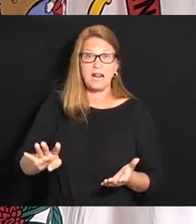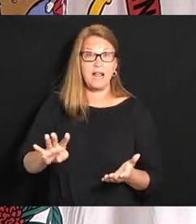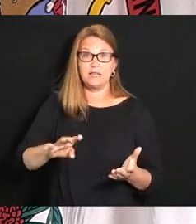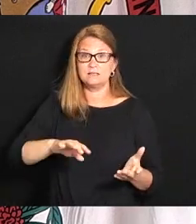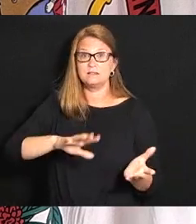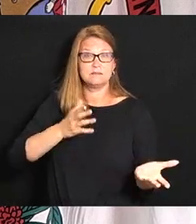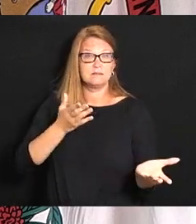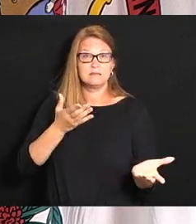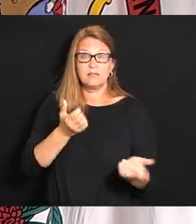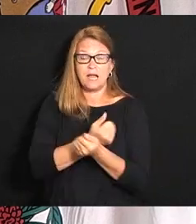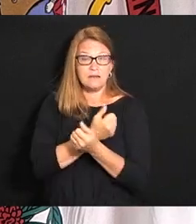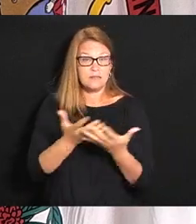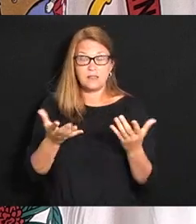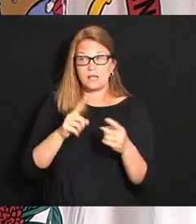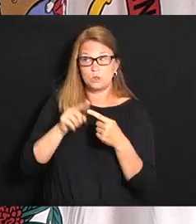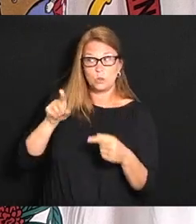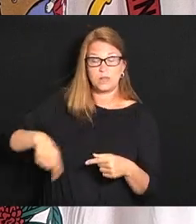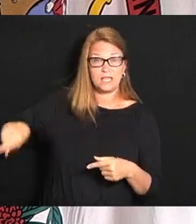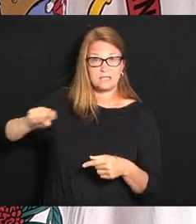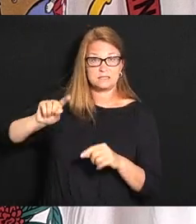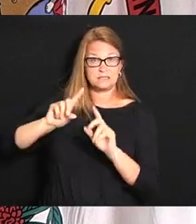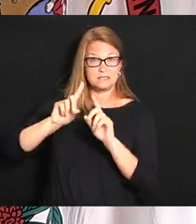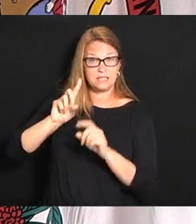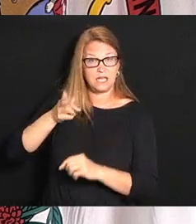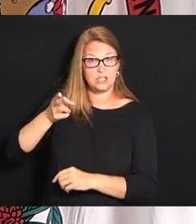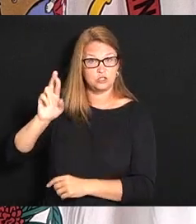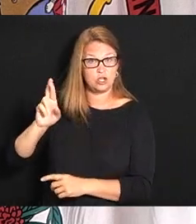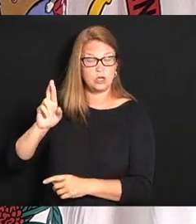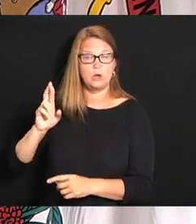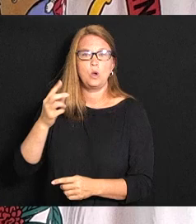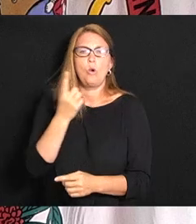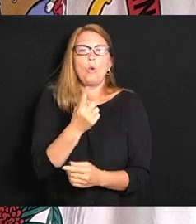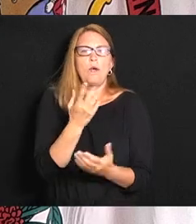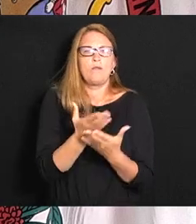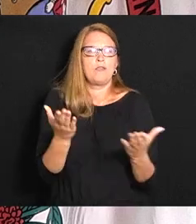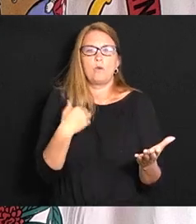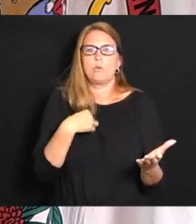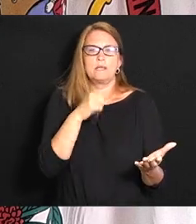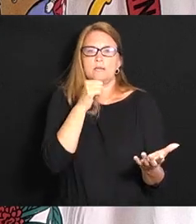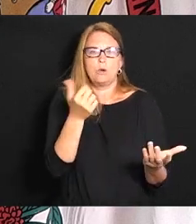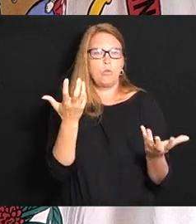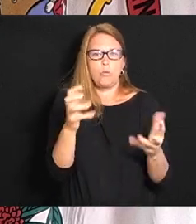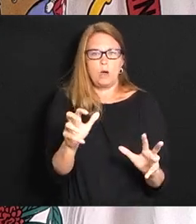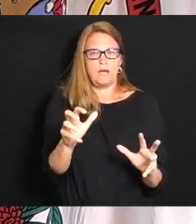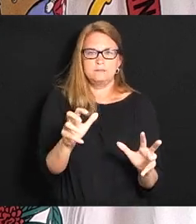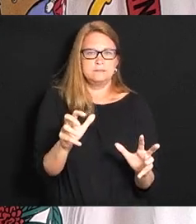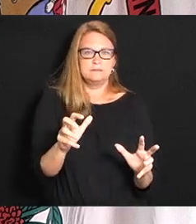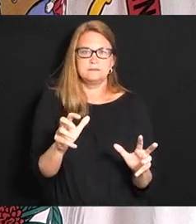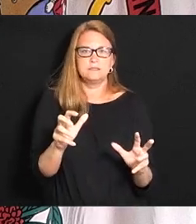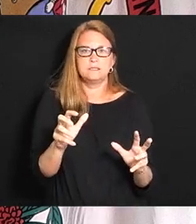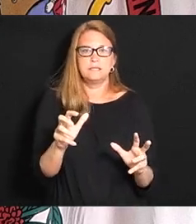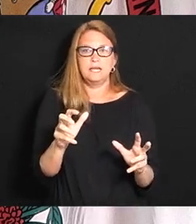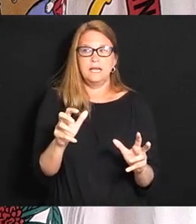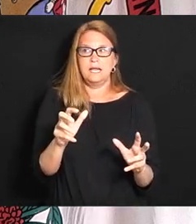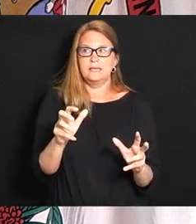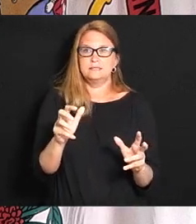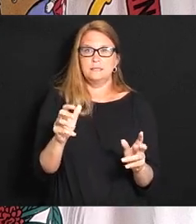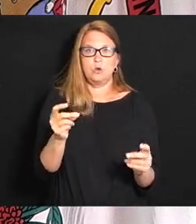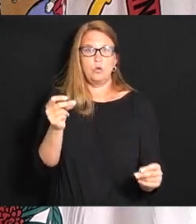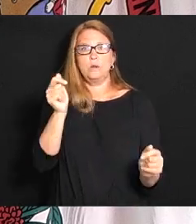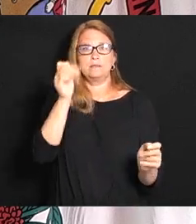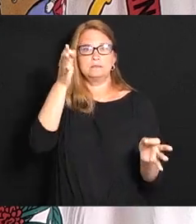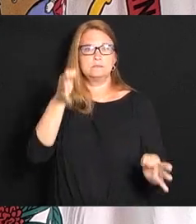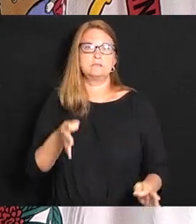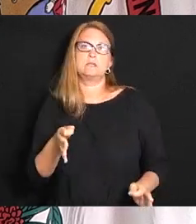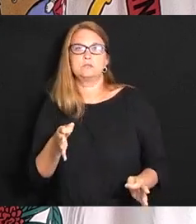down the road and doing everything of the sun you know the one thing we don't want to do is spontaneously do something like I referred to and all